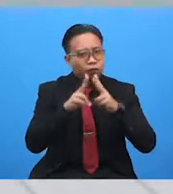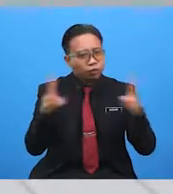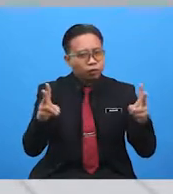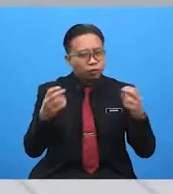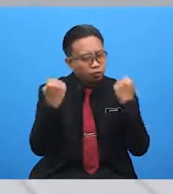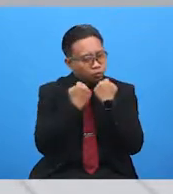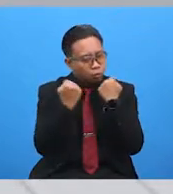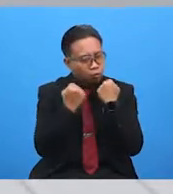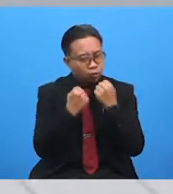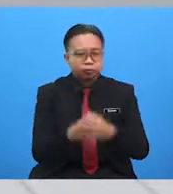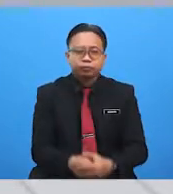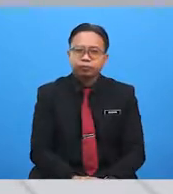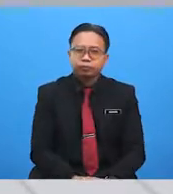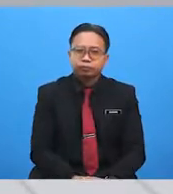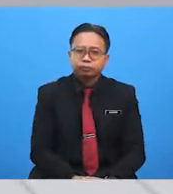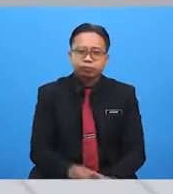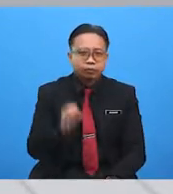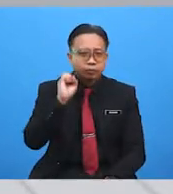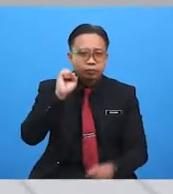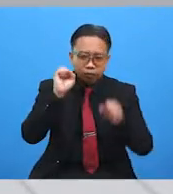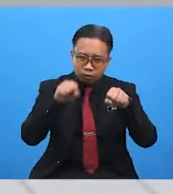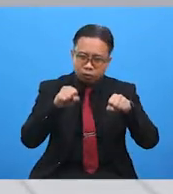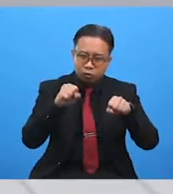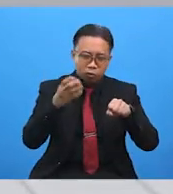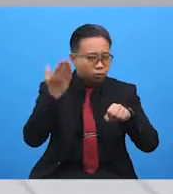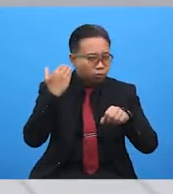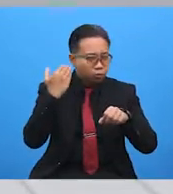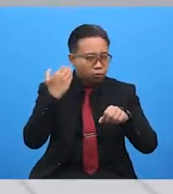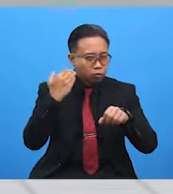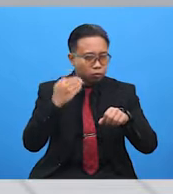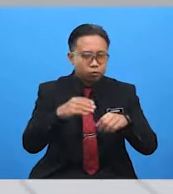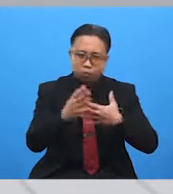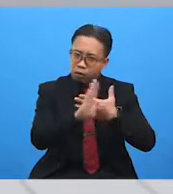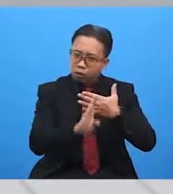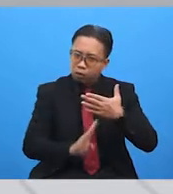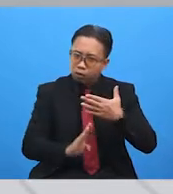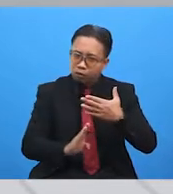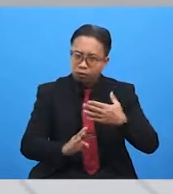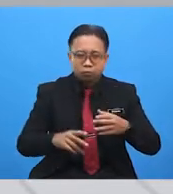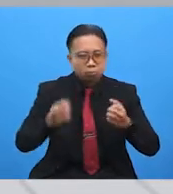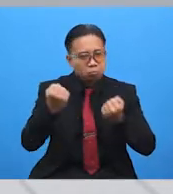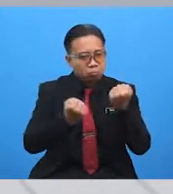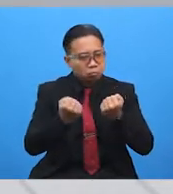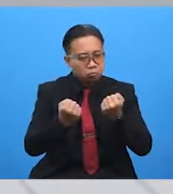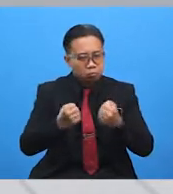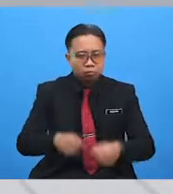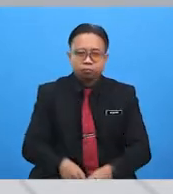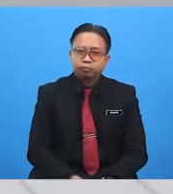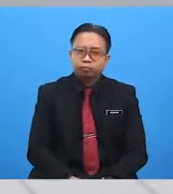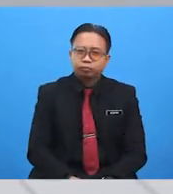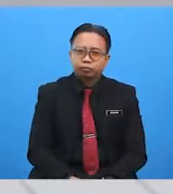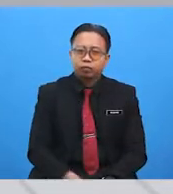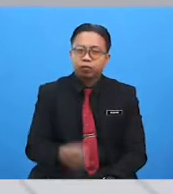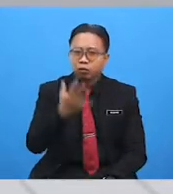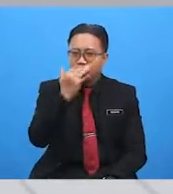cold. It could be very dangerous to walk or drive on the road. That's why the students